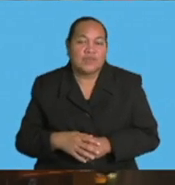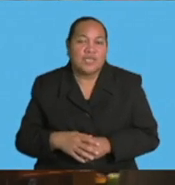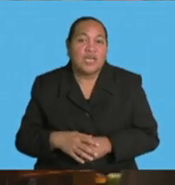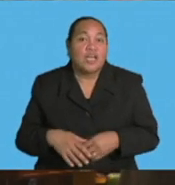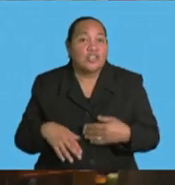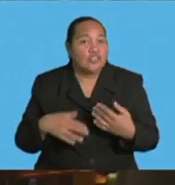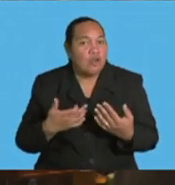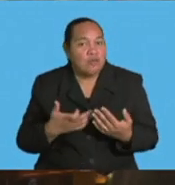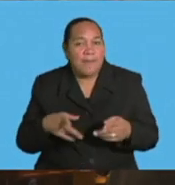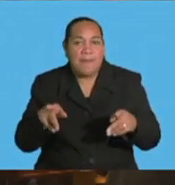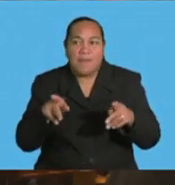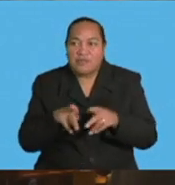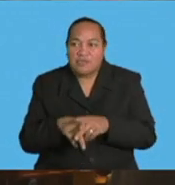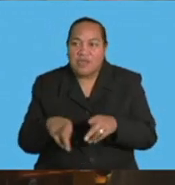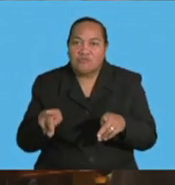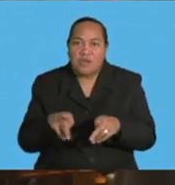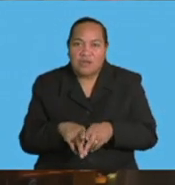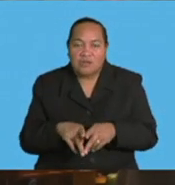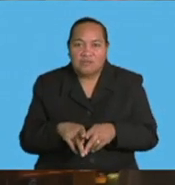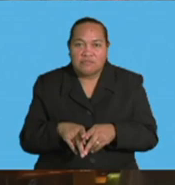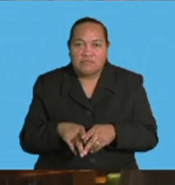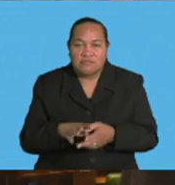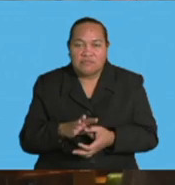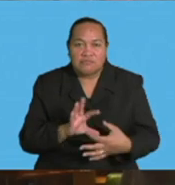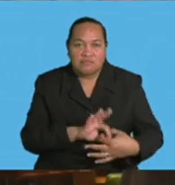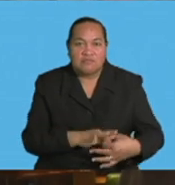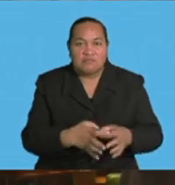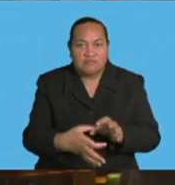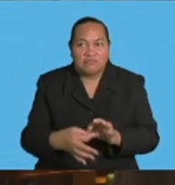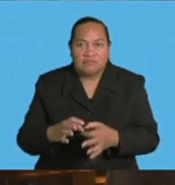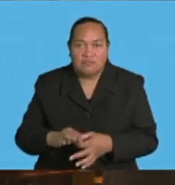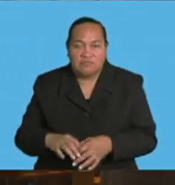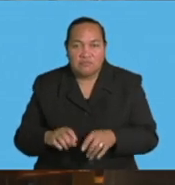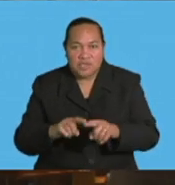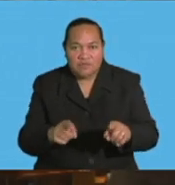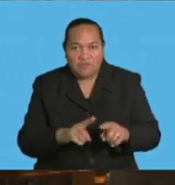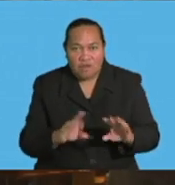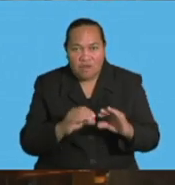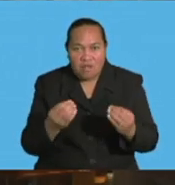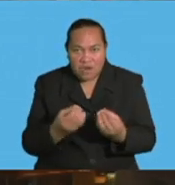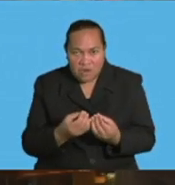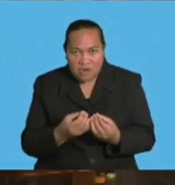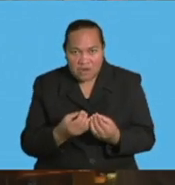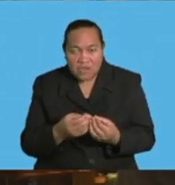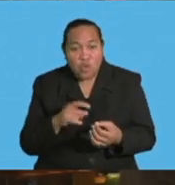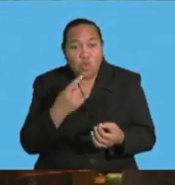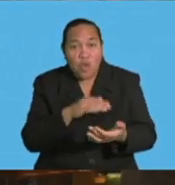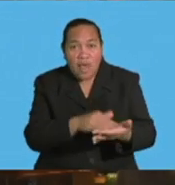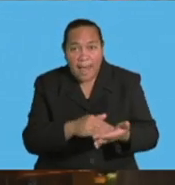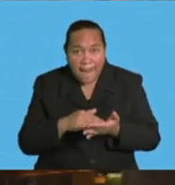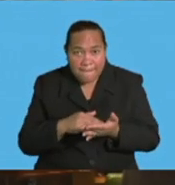multilateral bodies that do help us